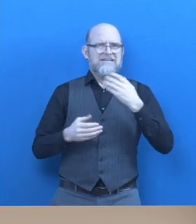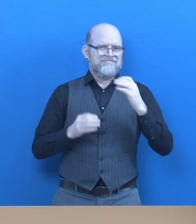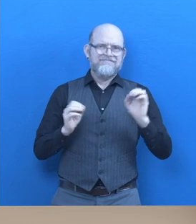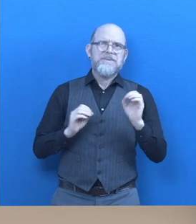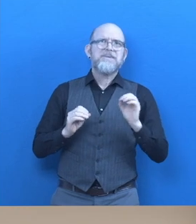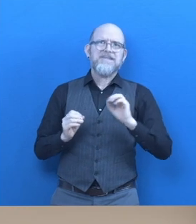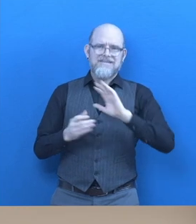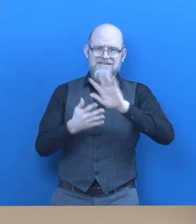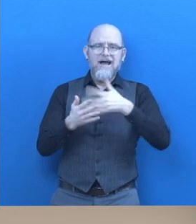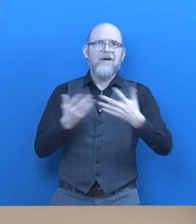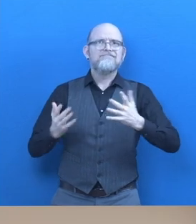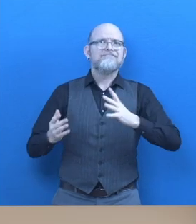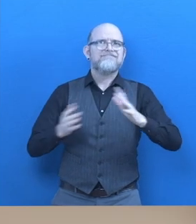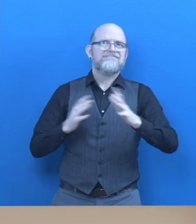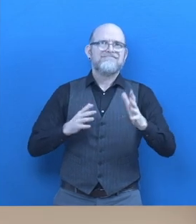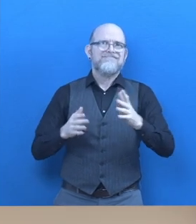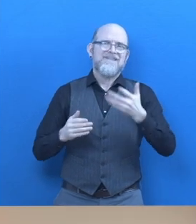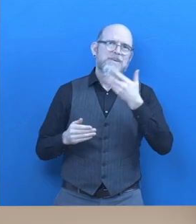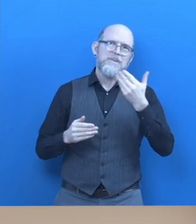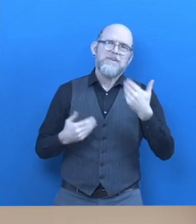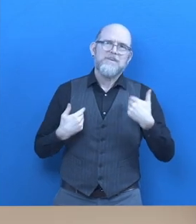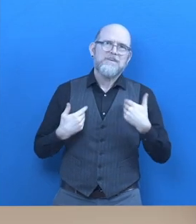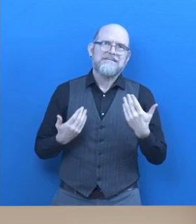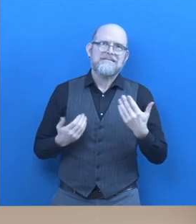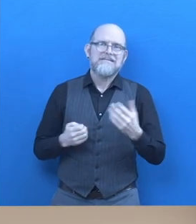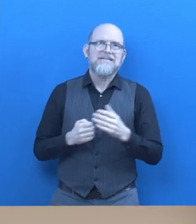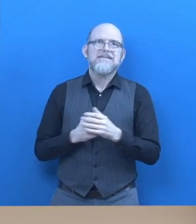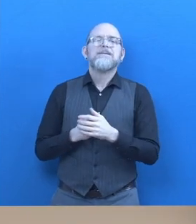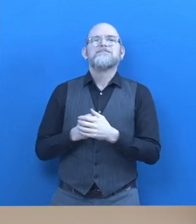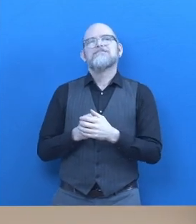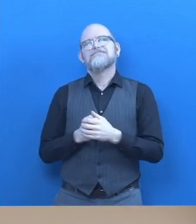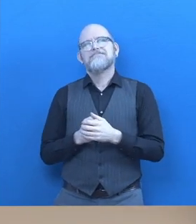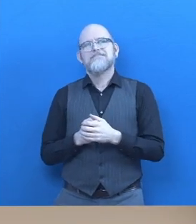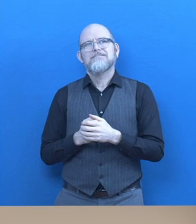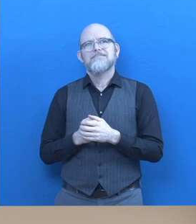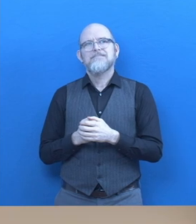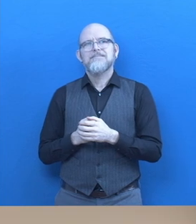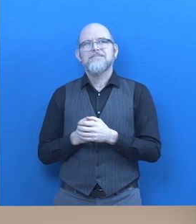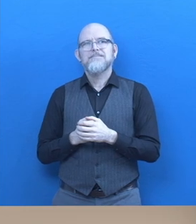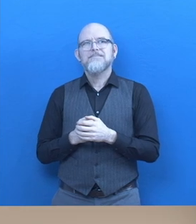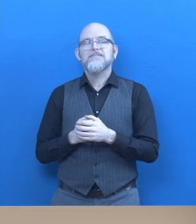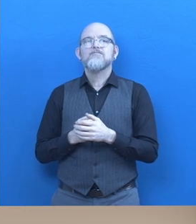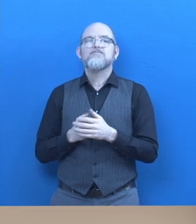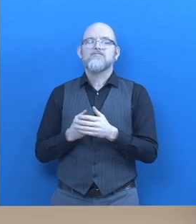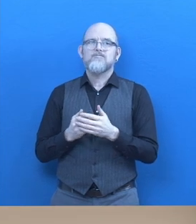machine. So, the main thing I used to is machine.